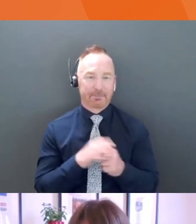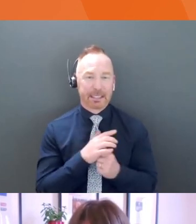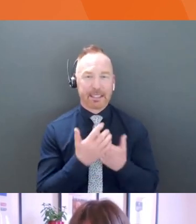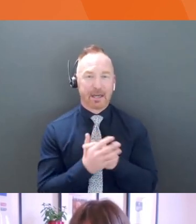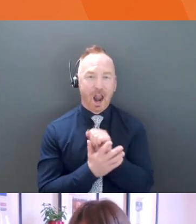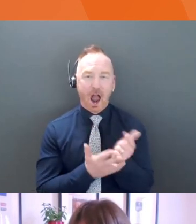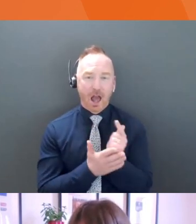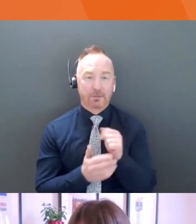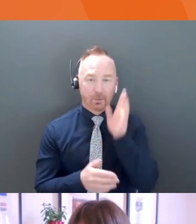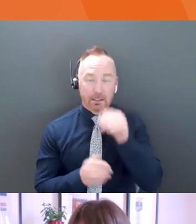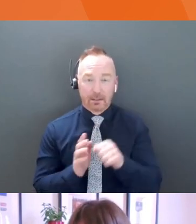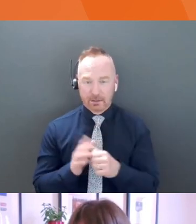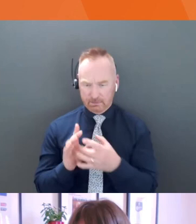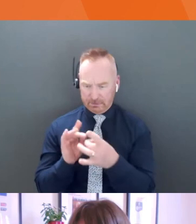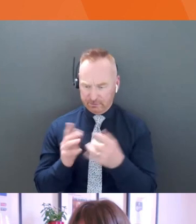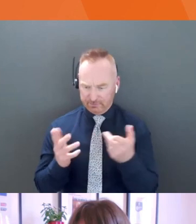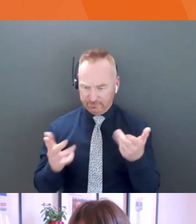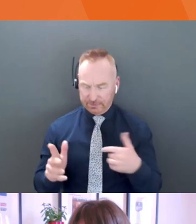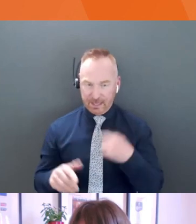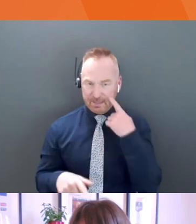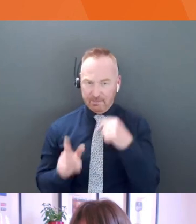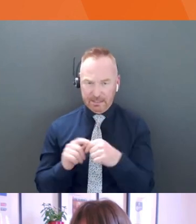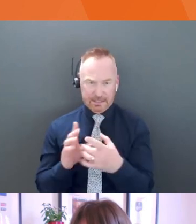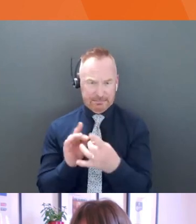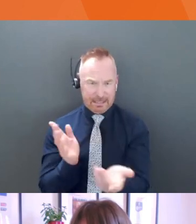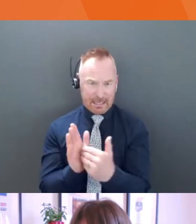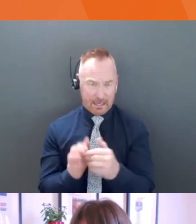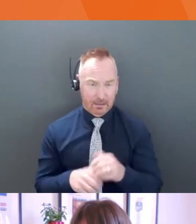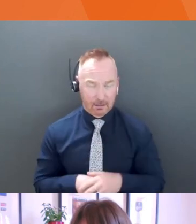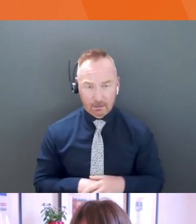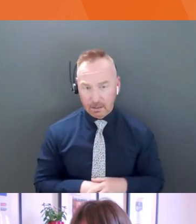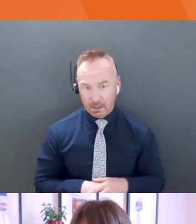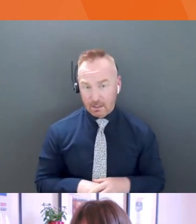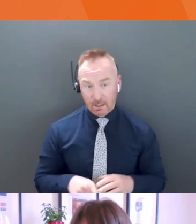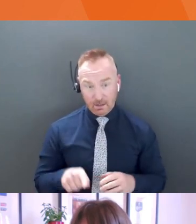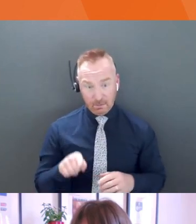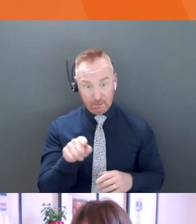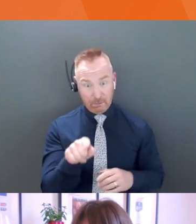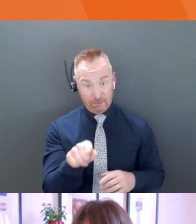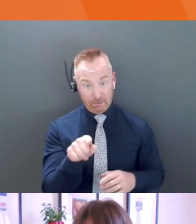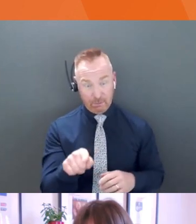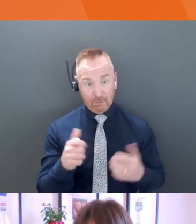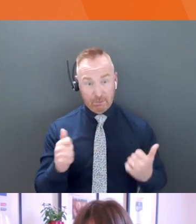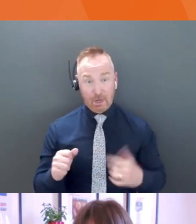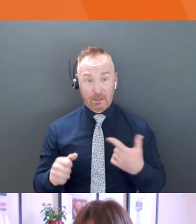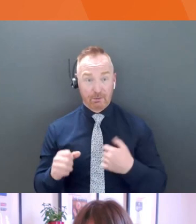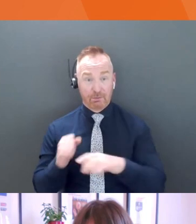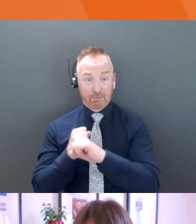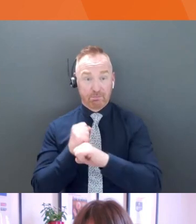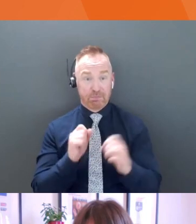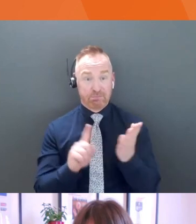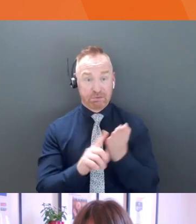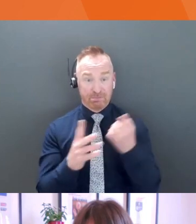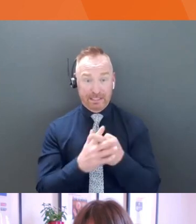you mentioned this. So maybe you can just, um, put on it quickly. Uh, would you also spend time, uh, pitching to a technology partner